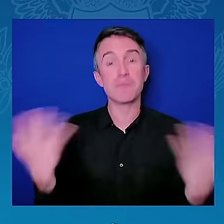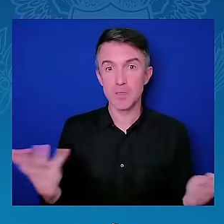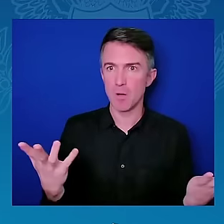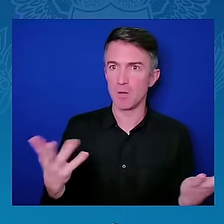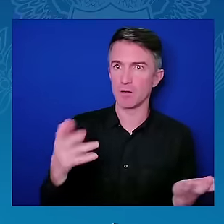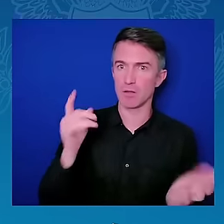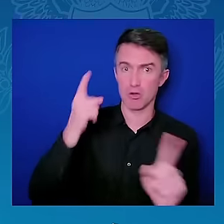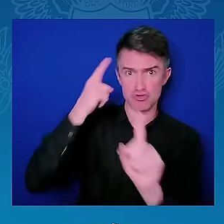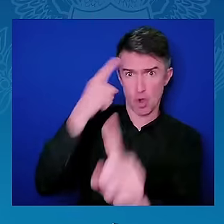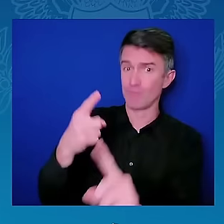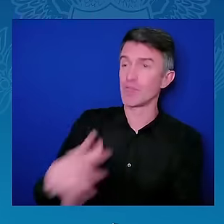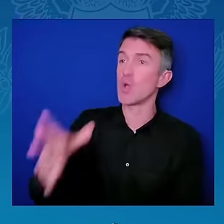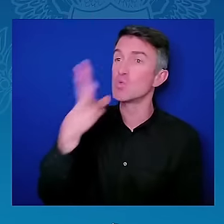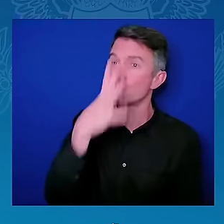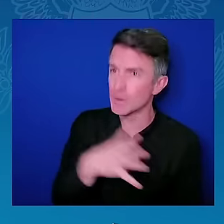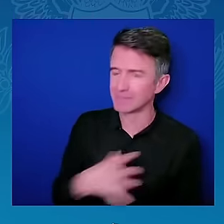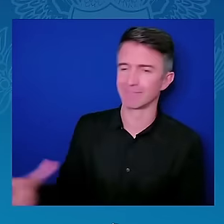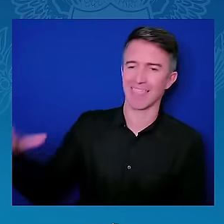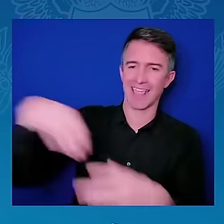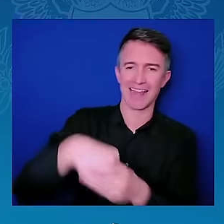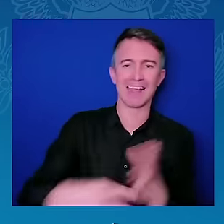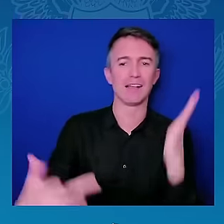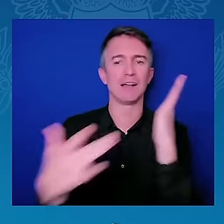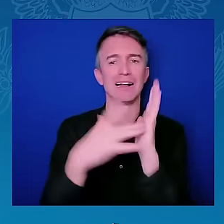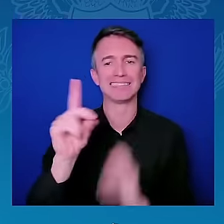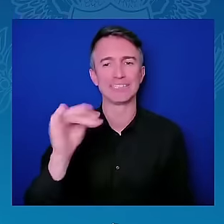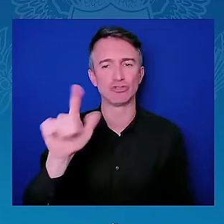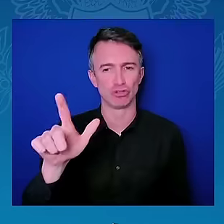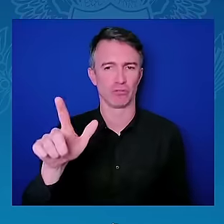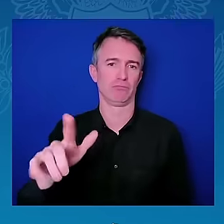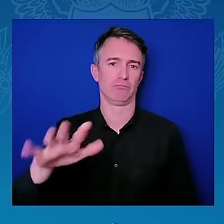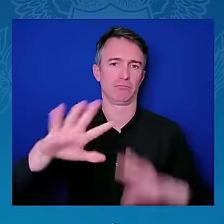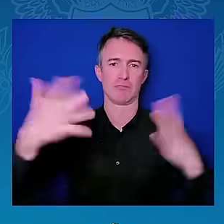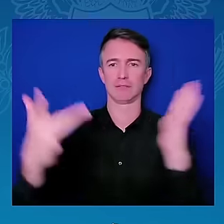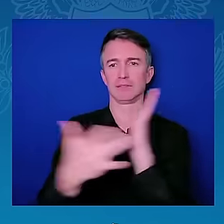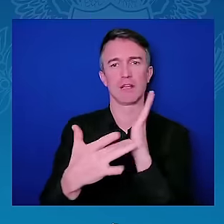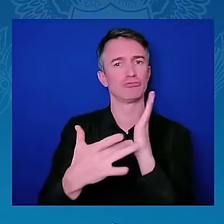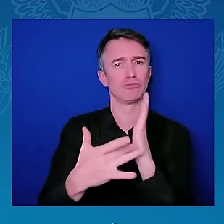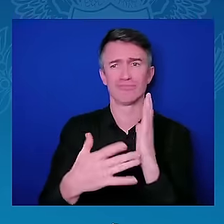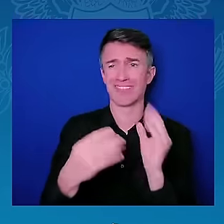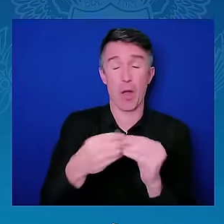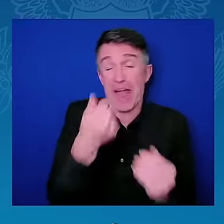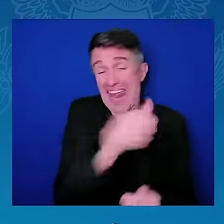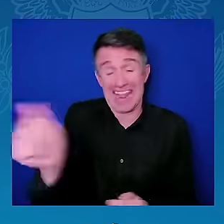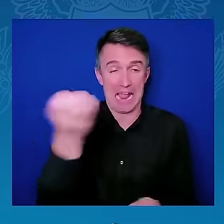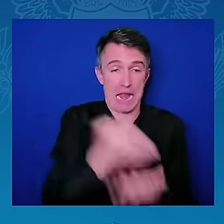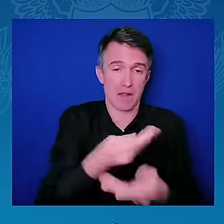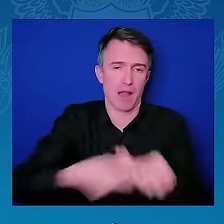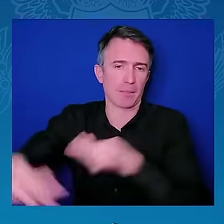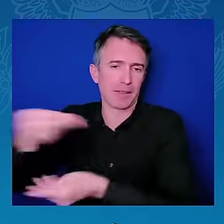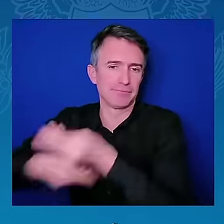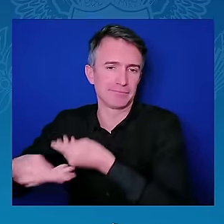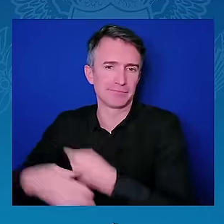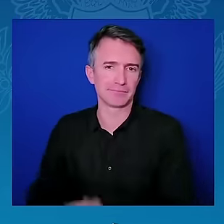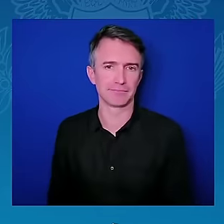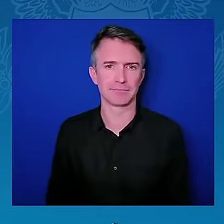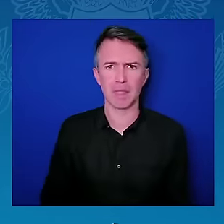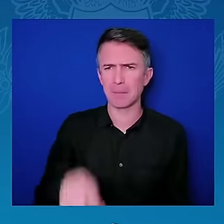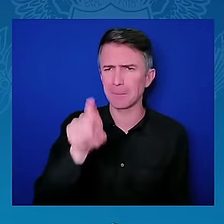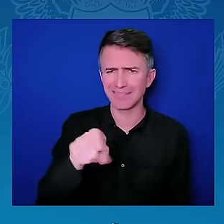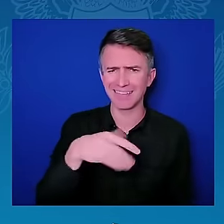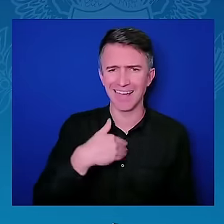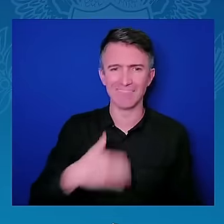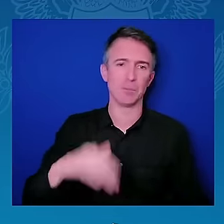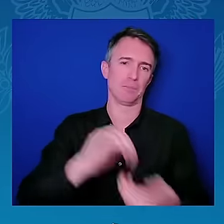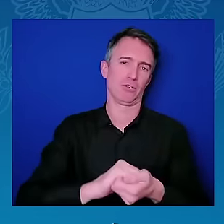an institutional way. And this includes, as you described, Mr. President, your mother. It includes that it must